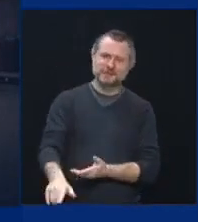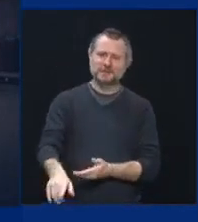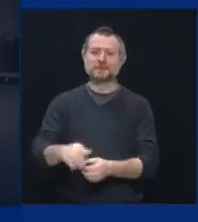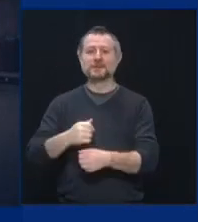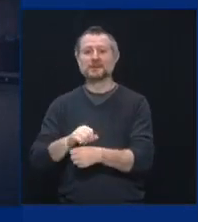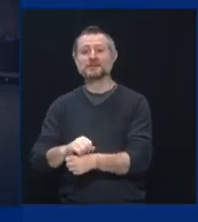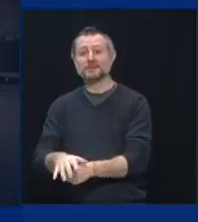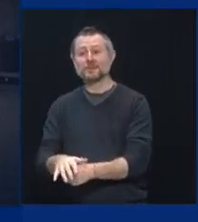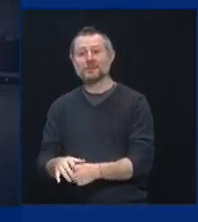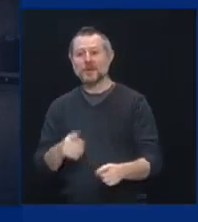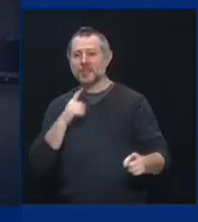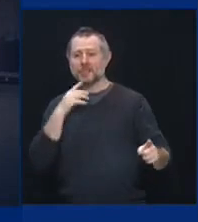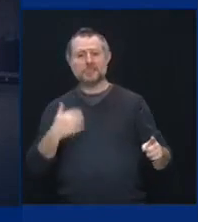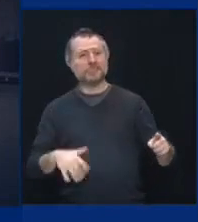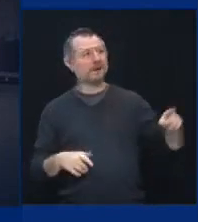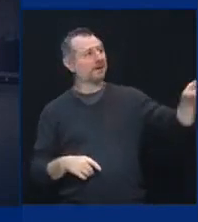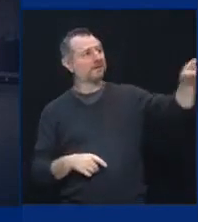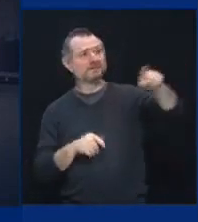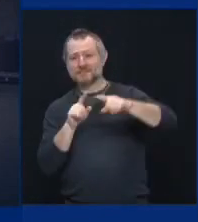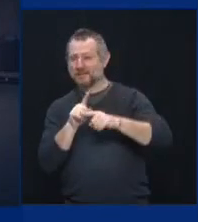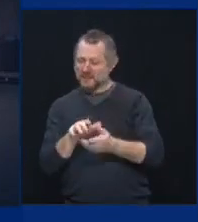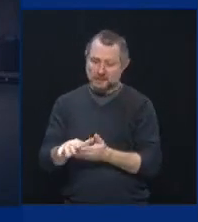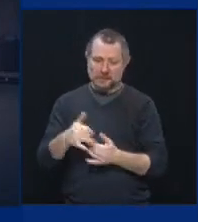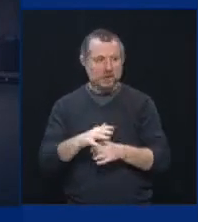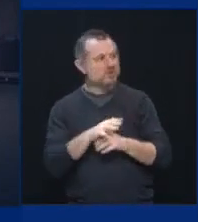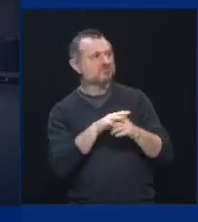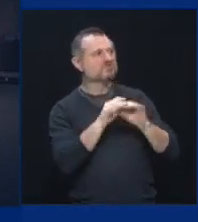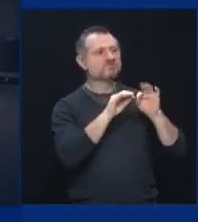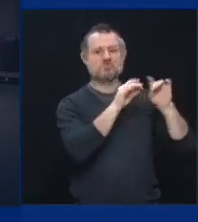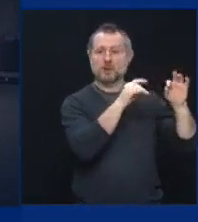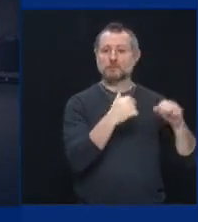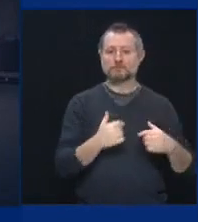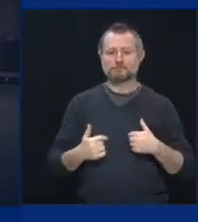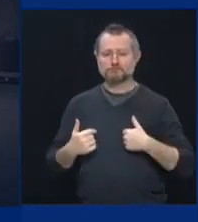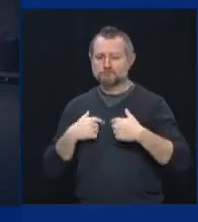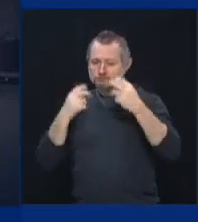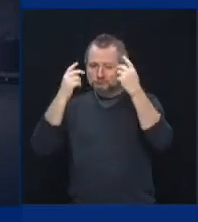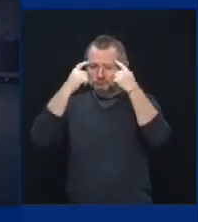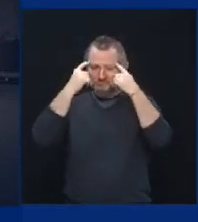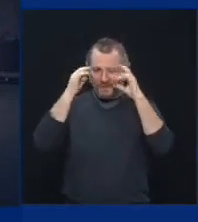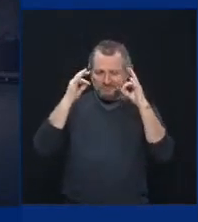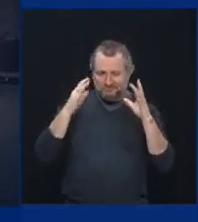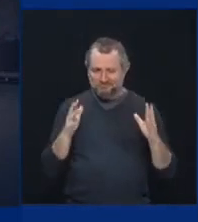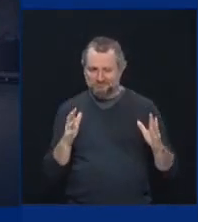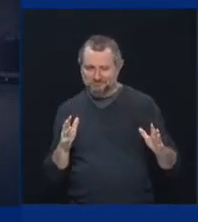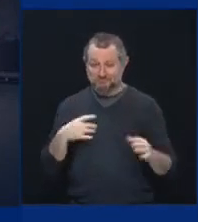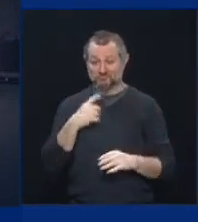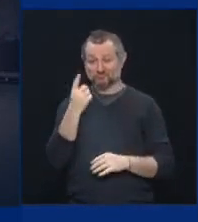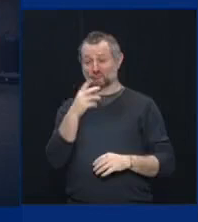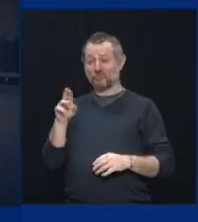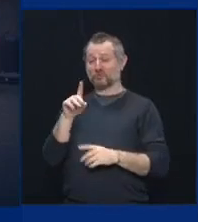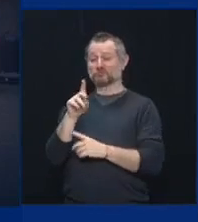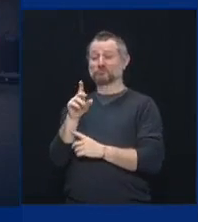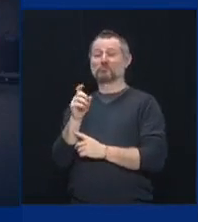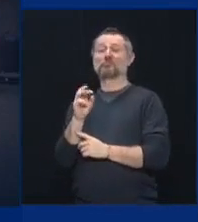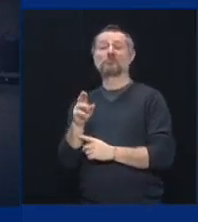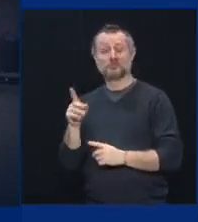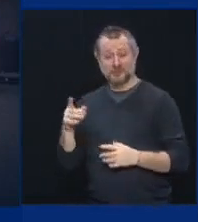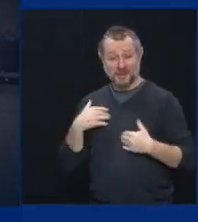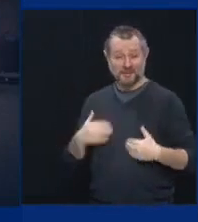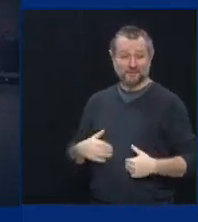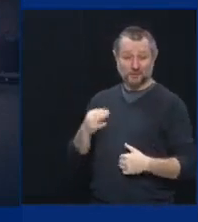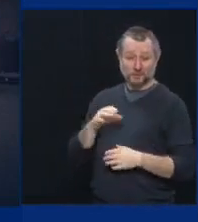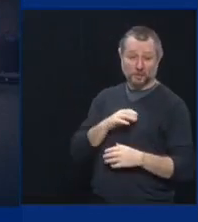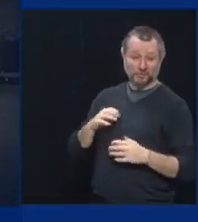smart. Dr. Zucker, our health commissioner, smart. The calibration is right.